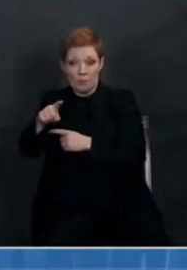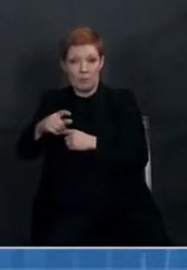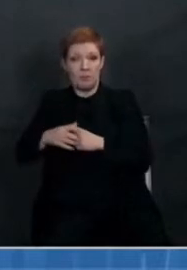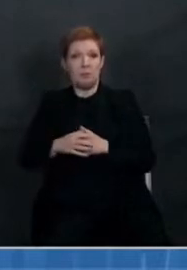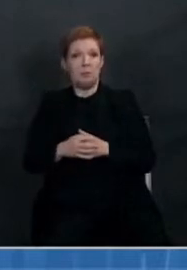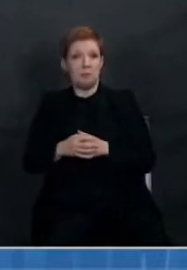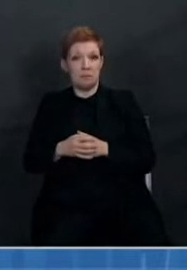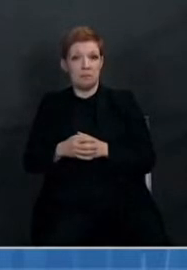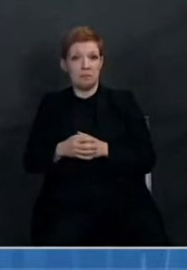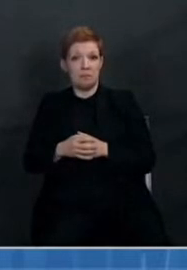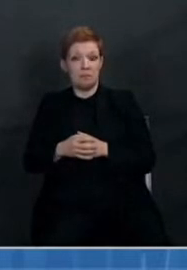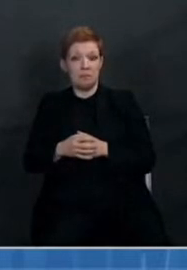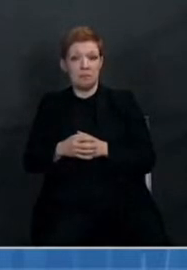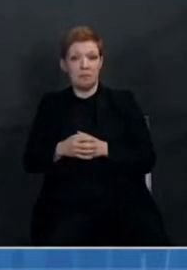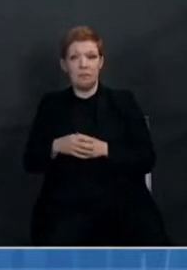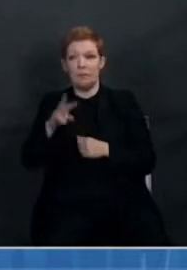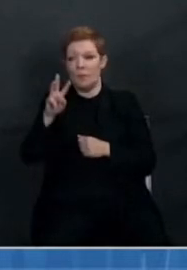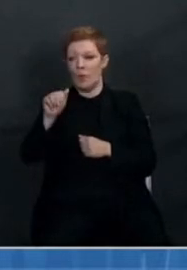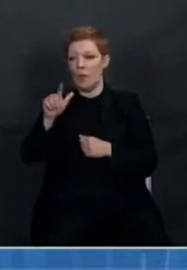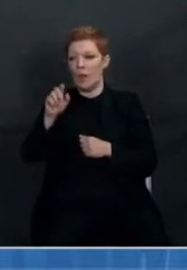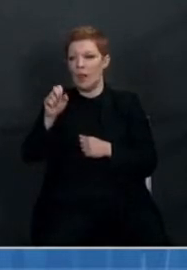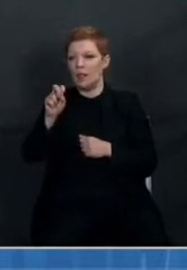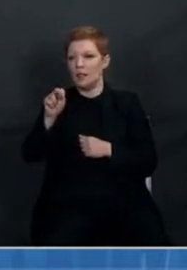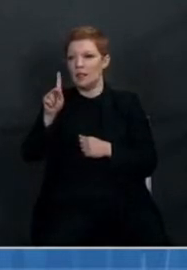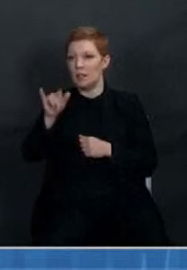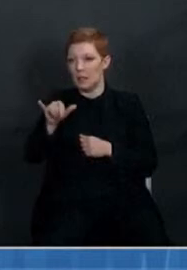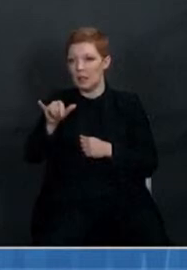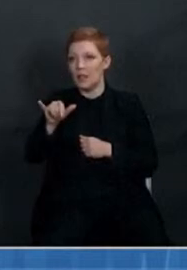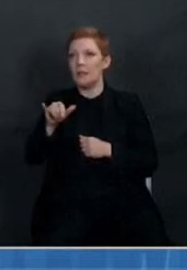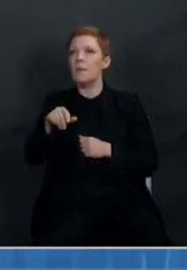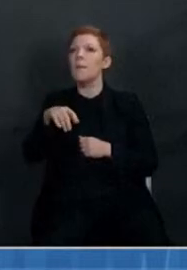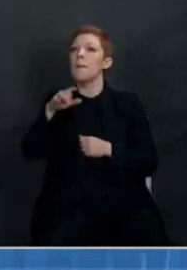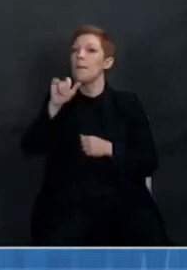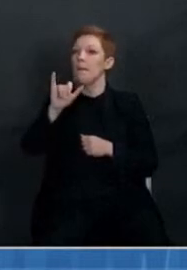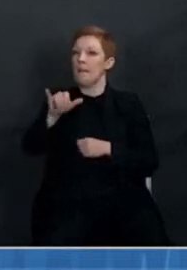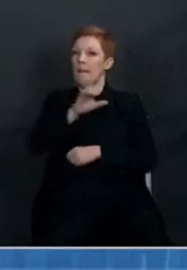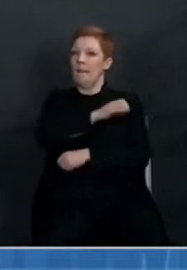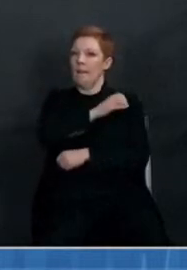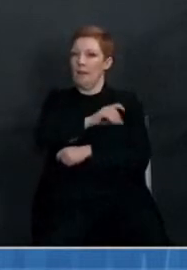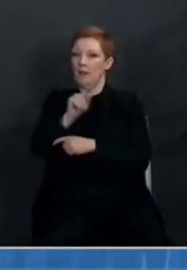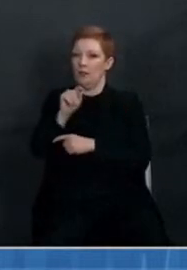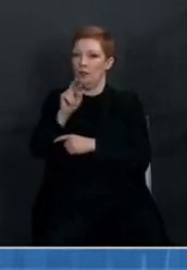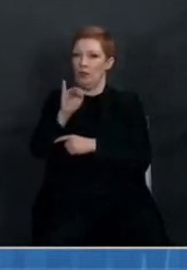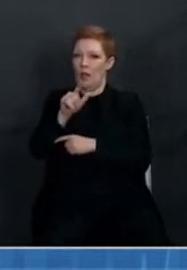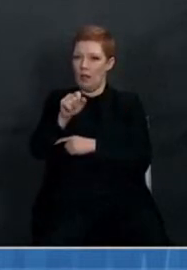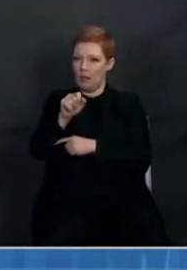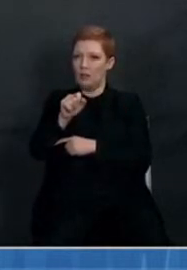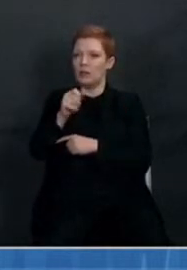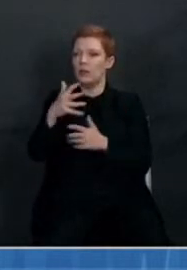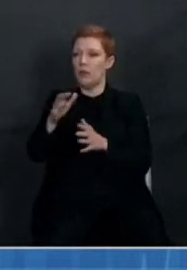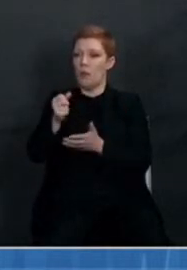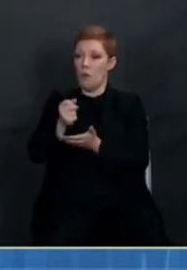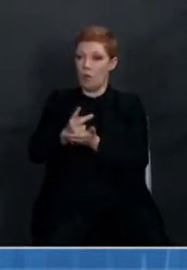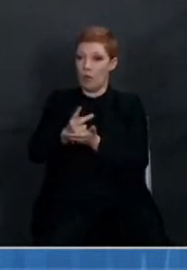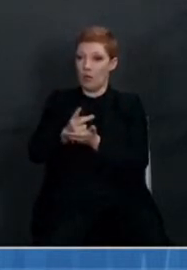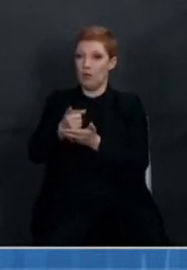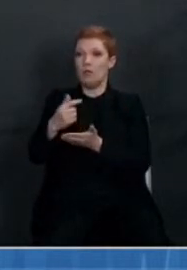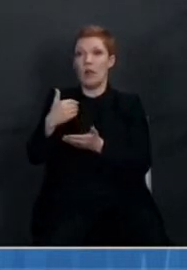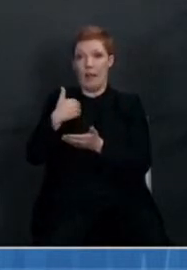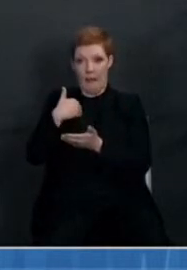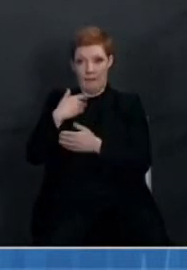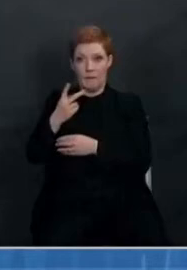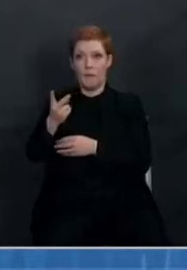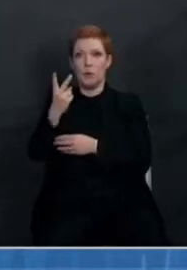would just comment that, you know, the clinical trials with the two vaccines that have been authorized now have a two dose,